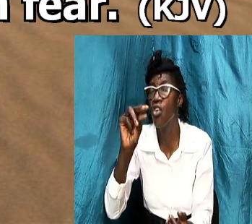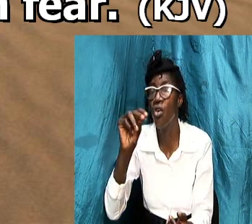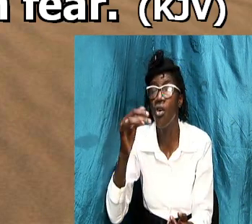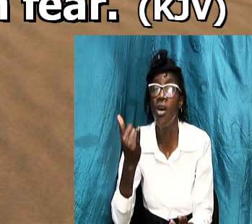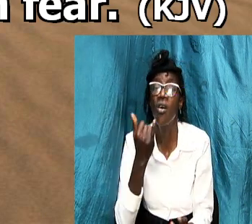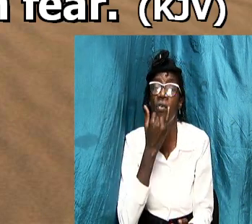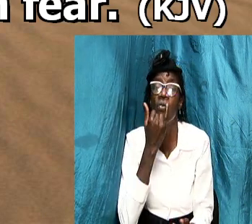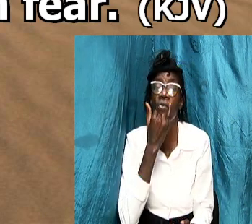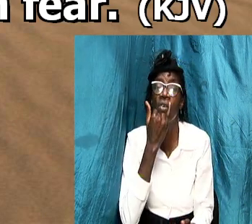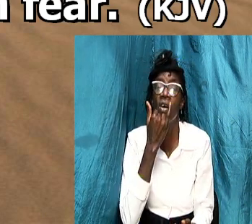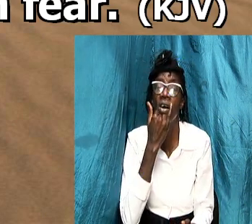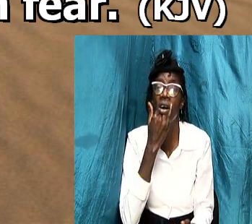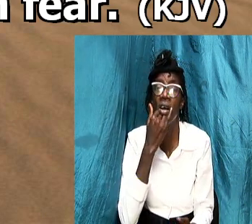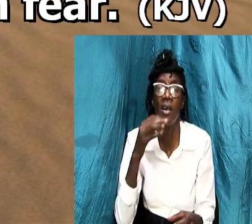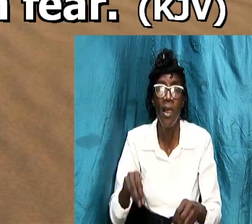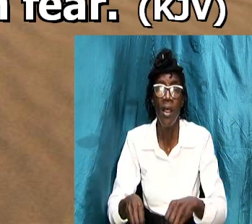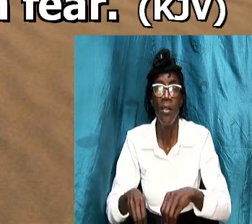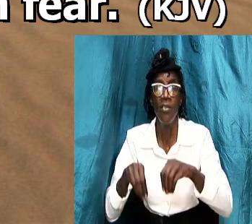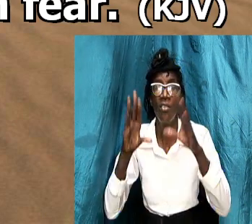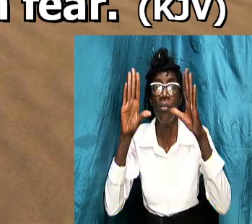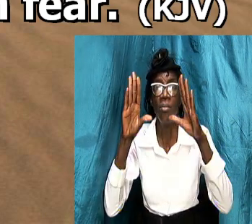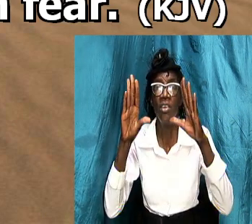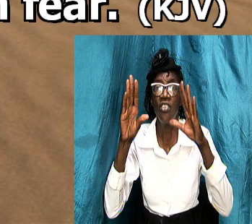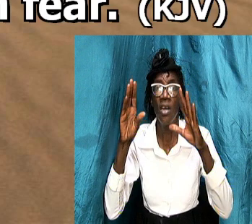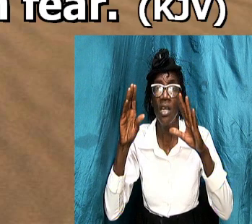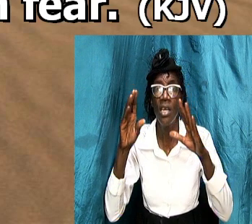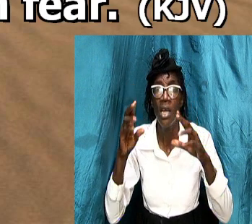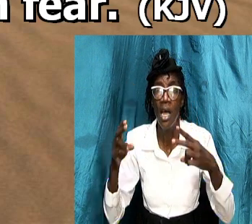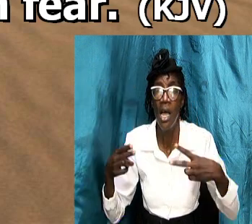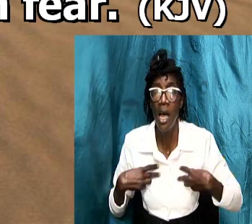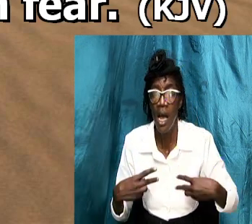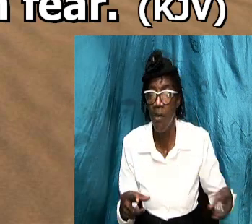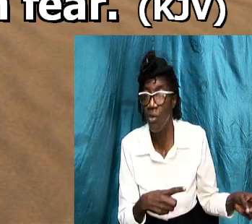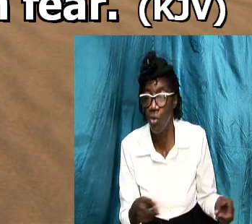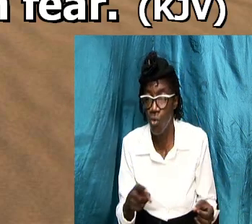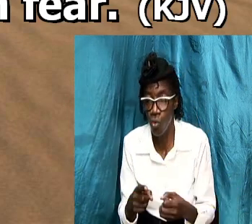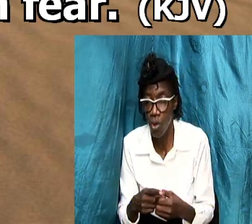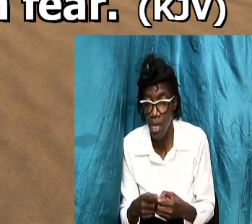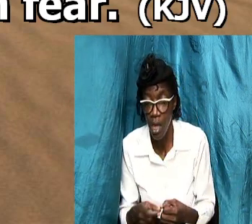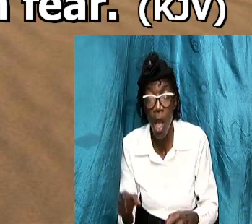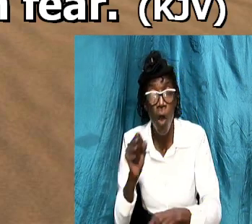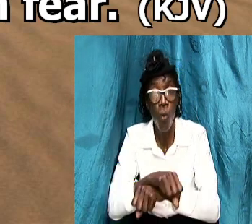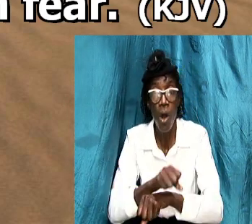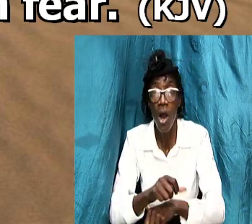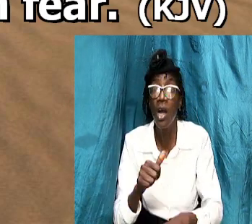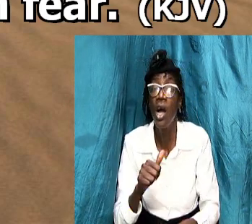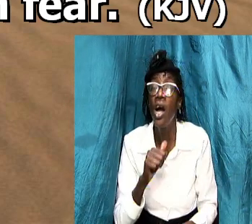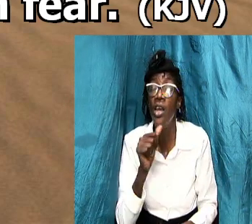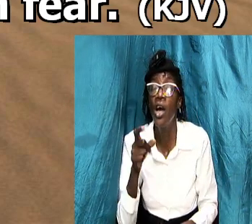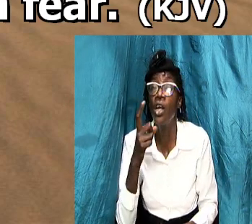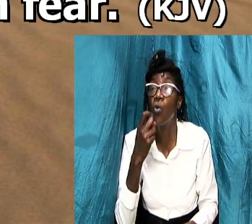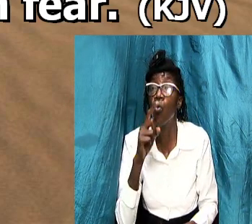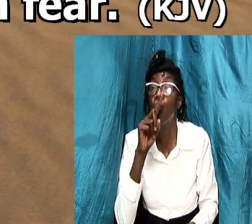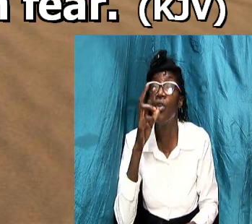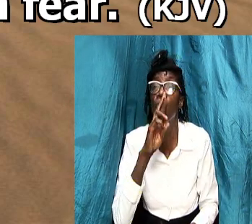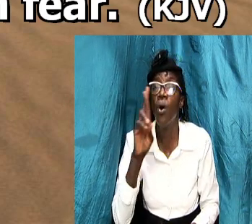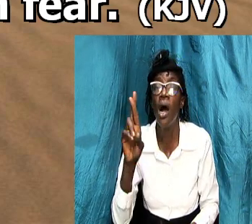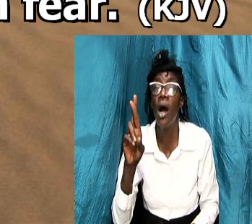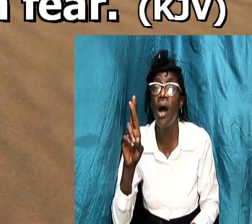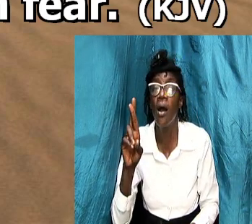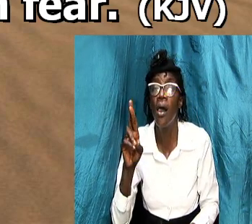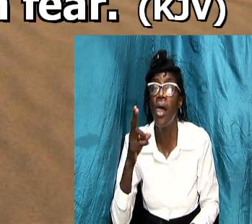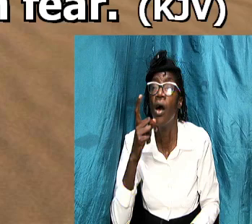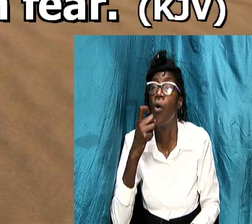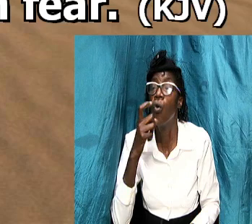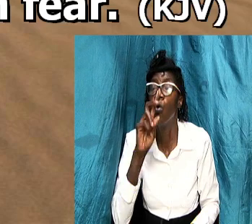to do with god submission has to do with function and not to who you are it's not a matter of who you be